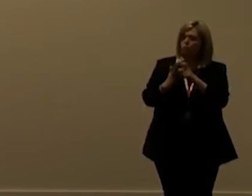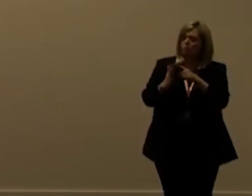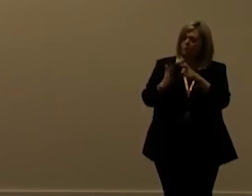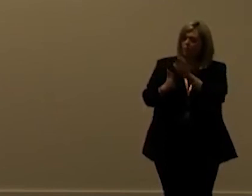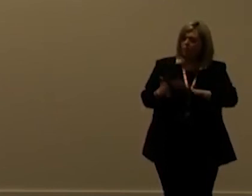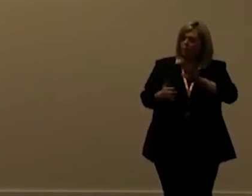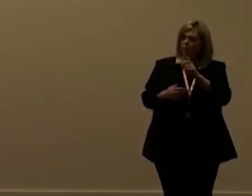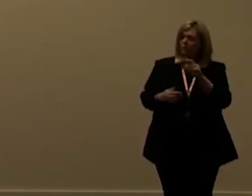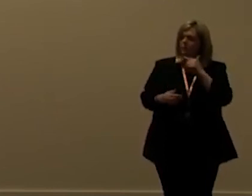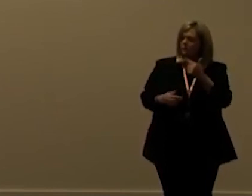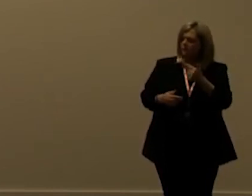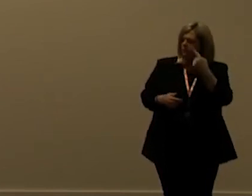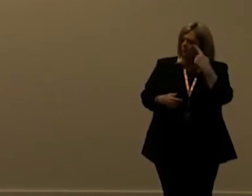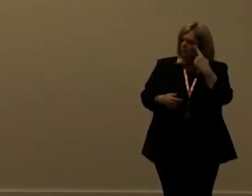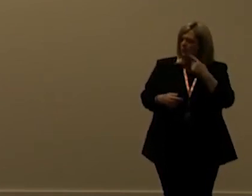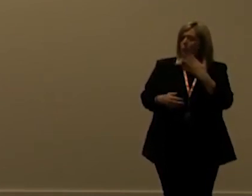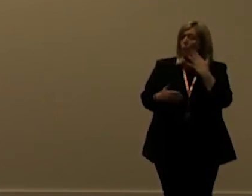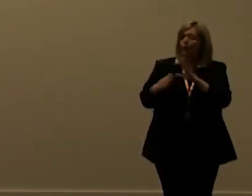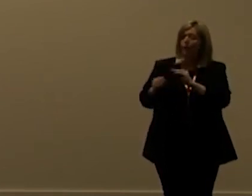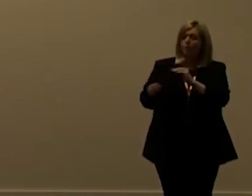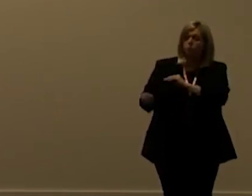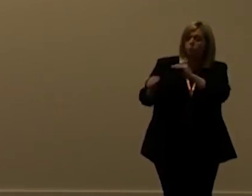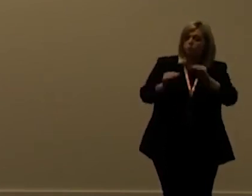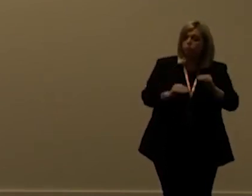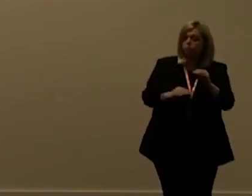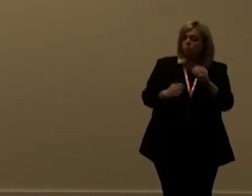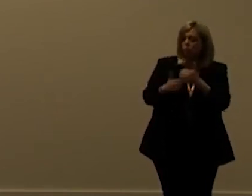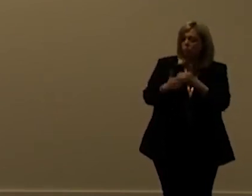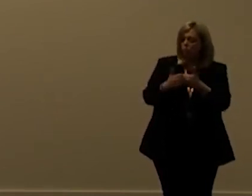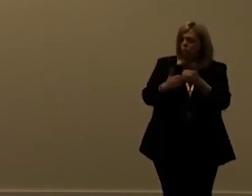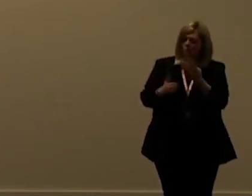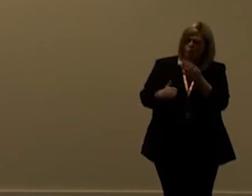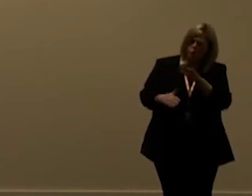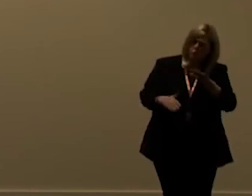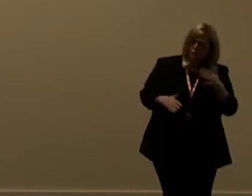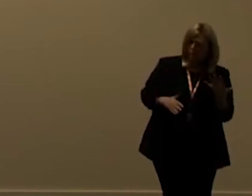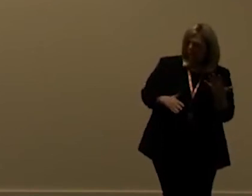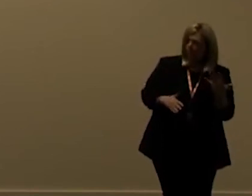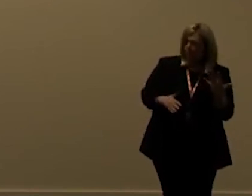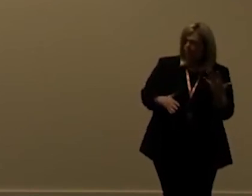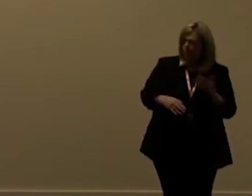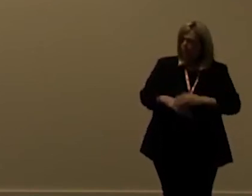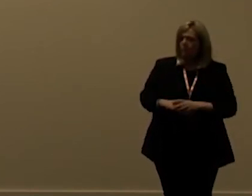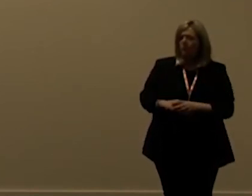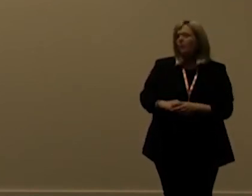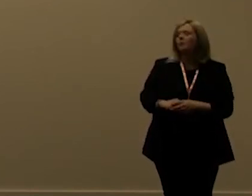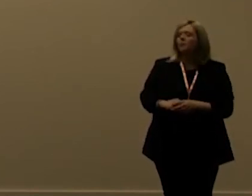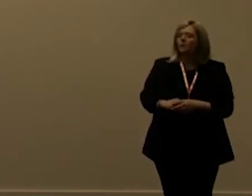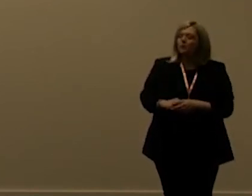uh for that and when i do migrations i usually have four or five uh with for large scale integrations